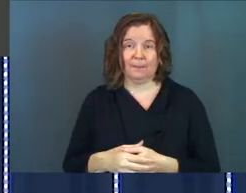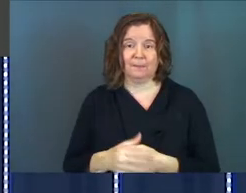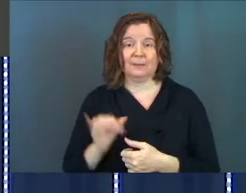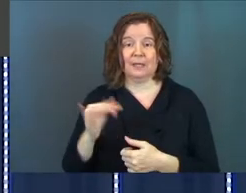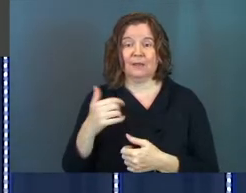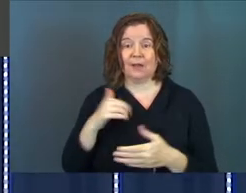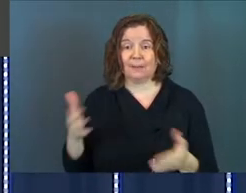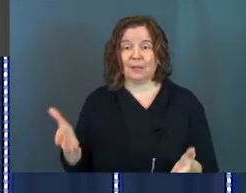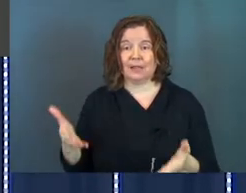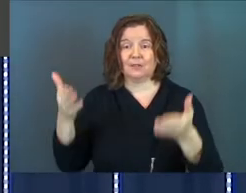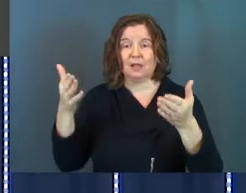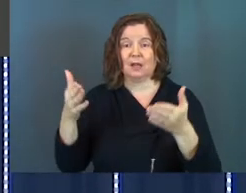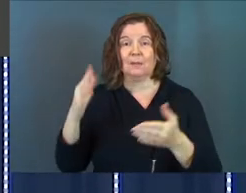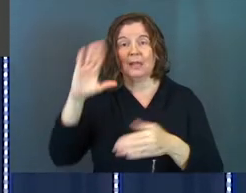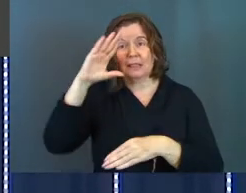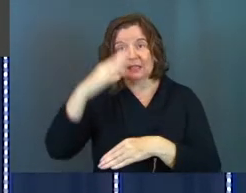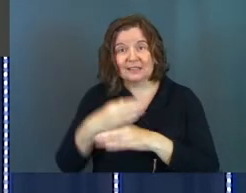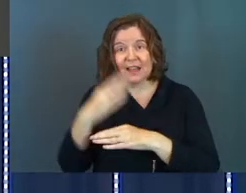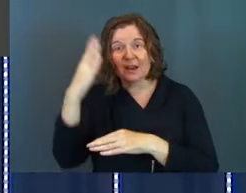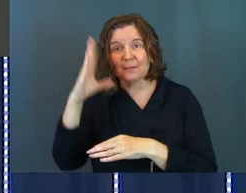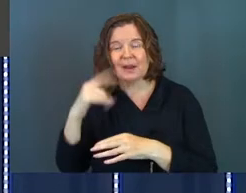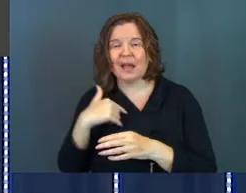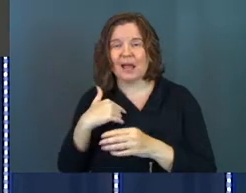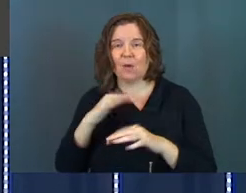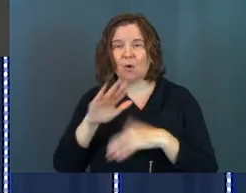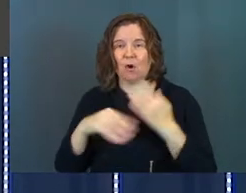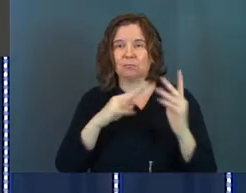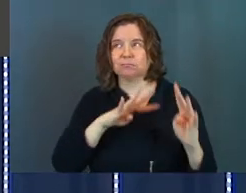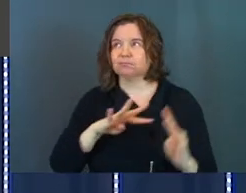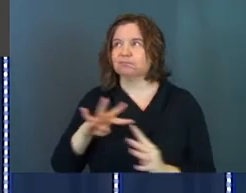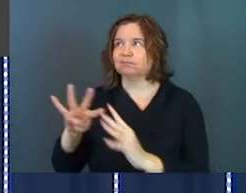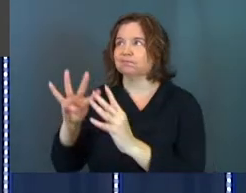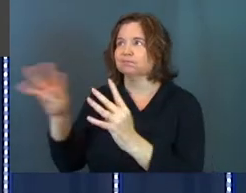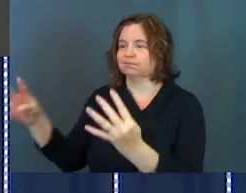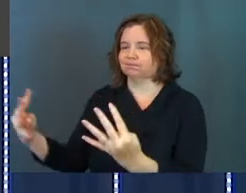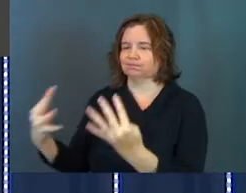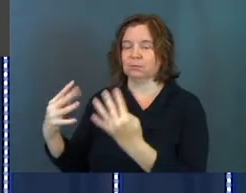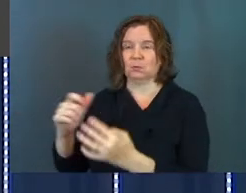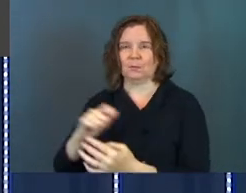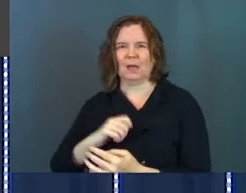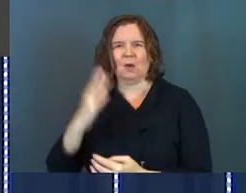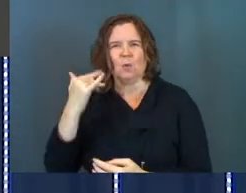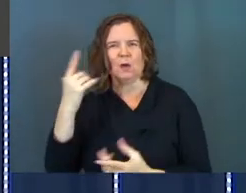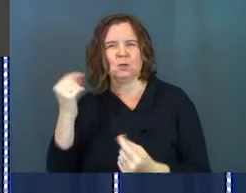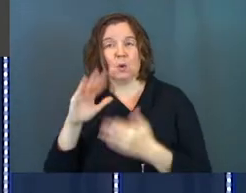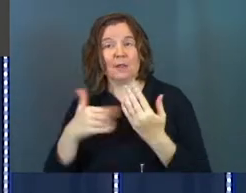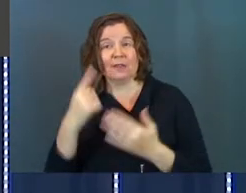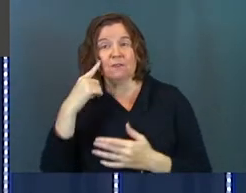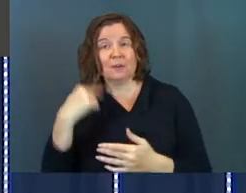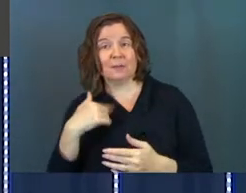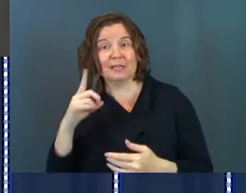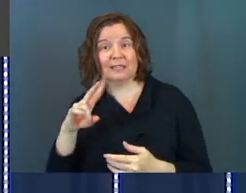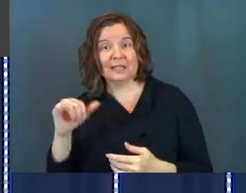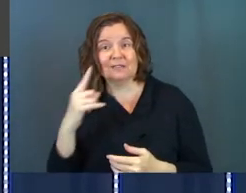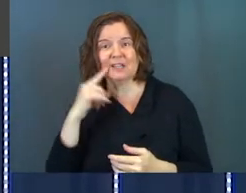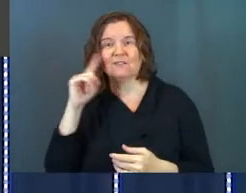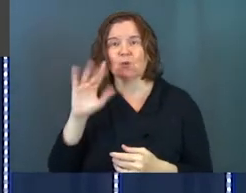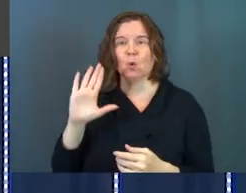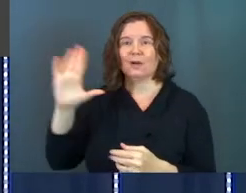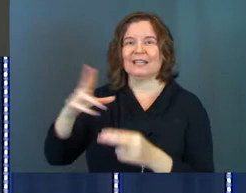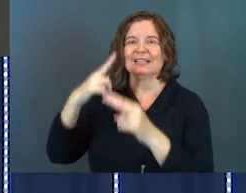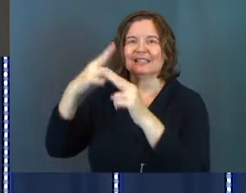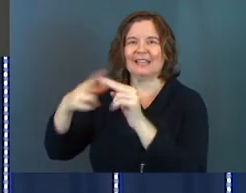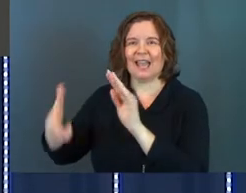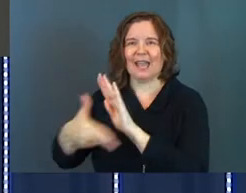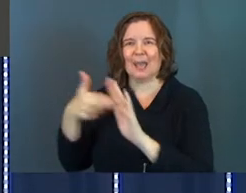If I be lifted up, the son of man, I will draw all men to myself. Why does he do all these things for me, David said? For his